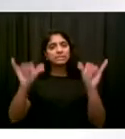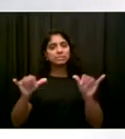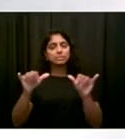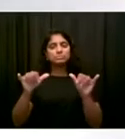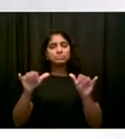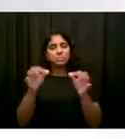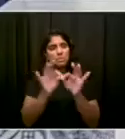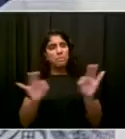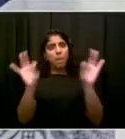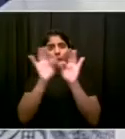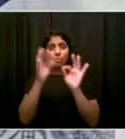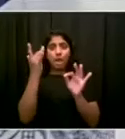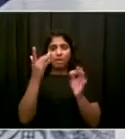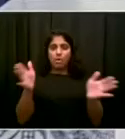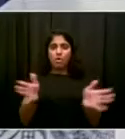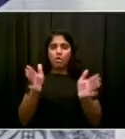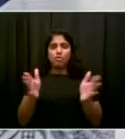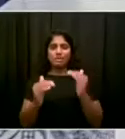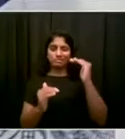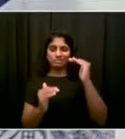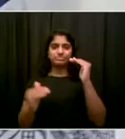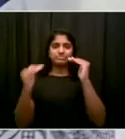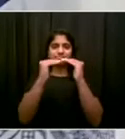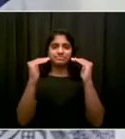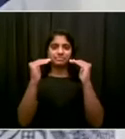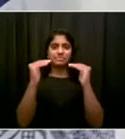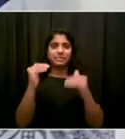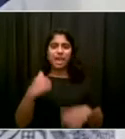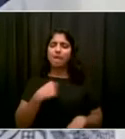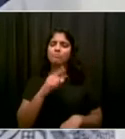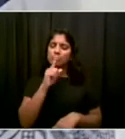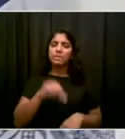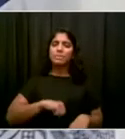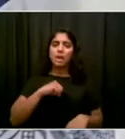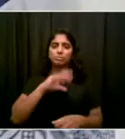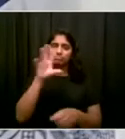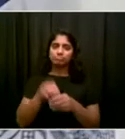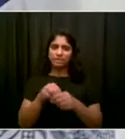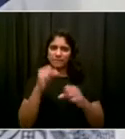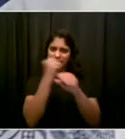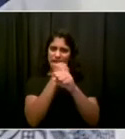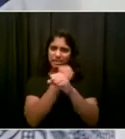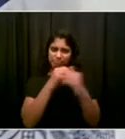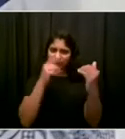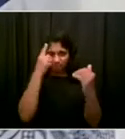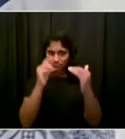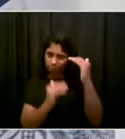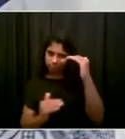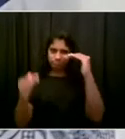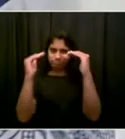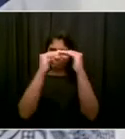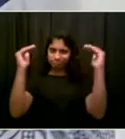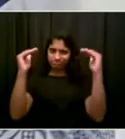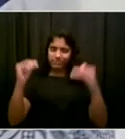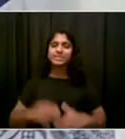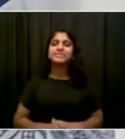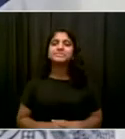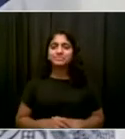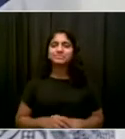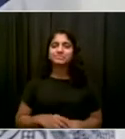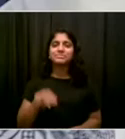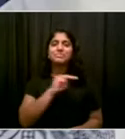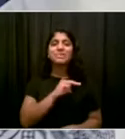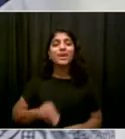Thank you very much, Mitch. Listen, Mitch, you have a lot to be proud of. One million doses just in health and hospitals,